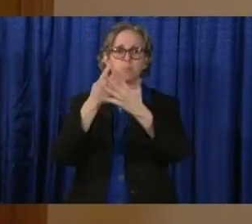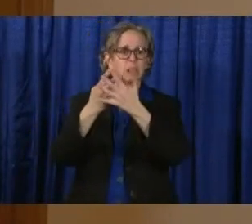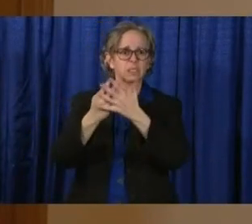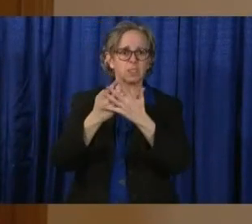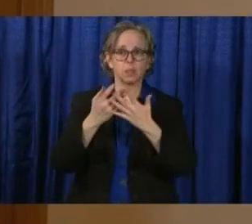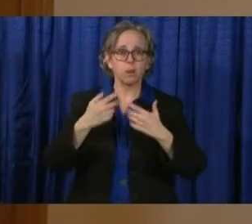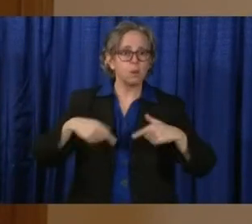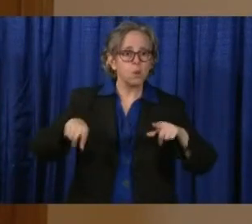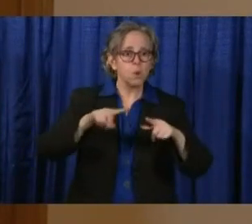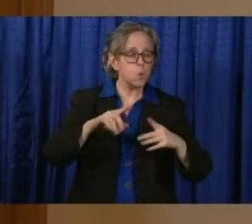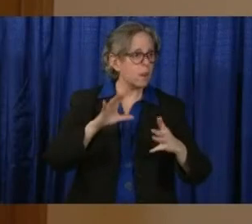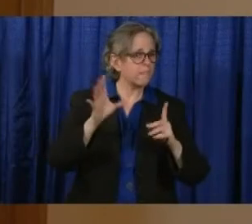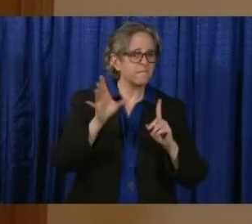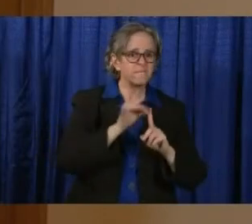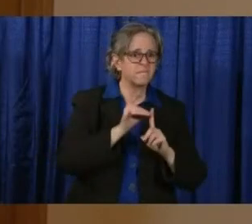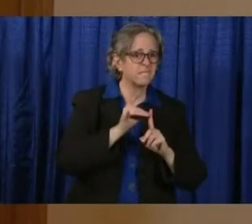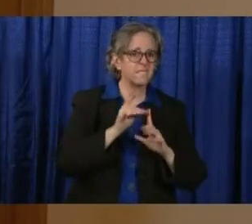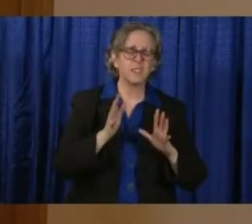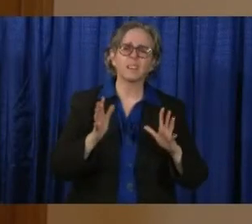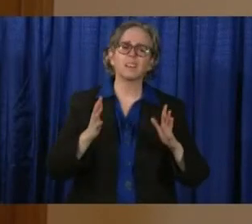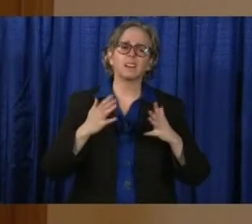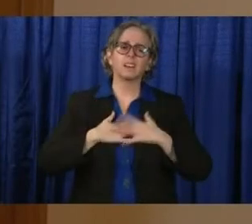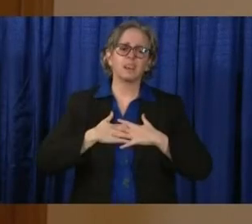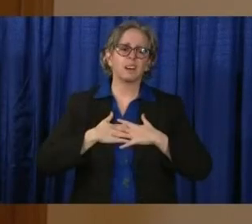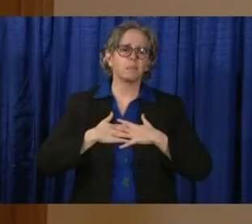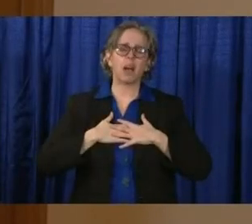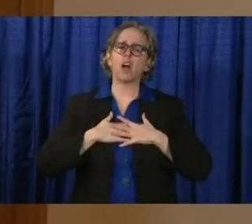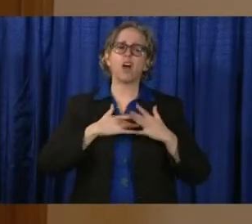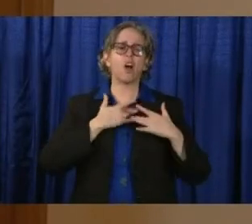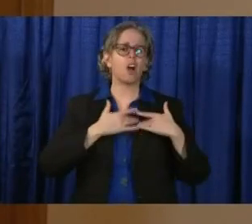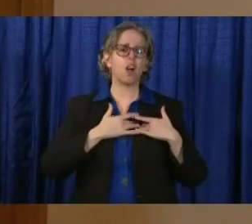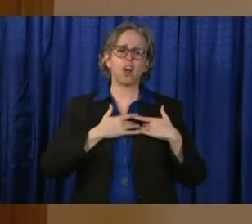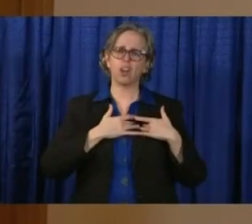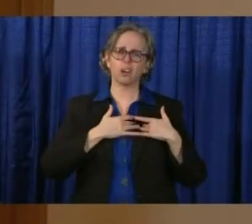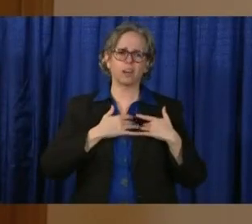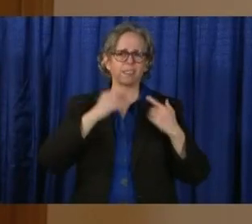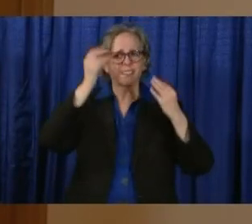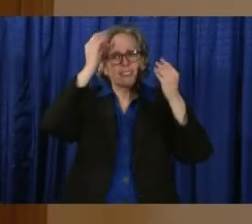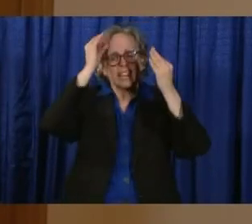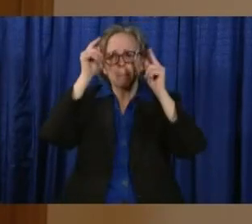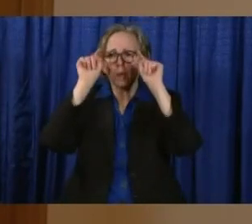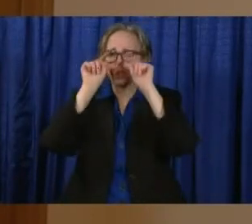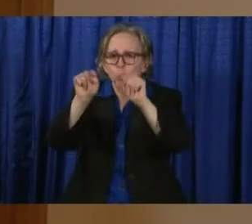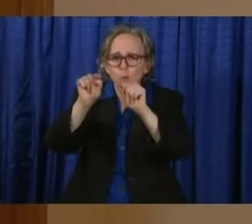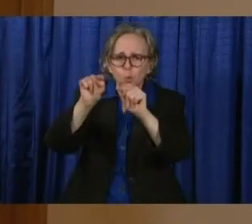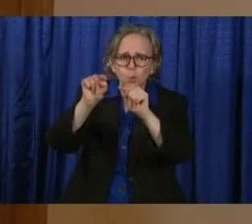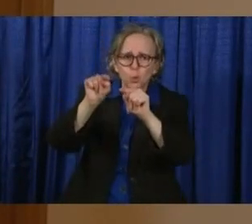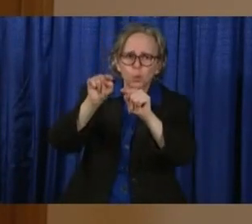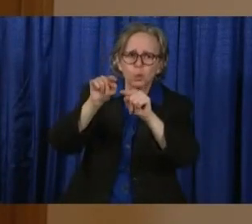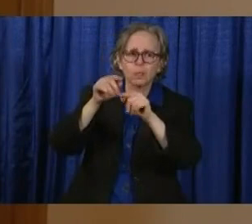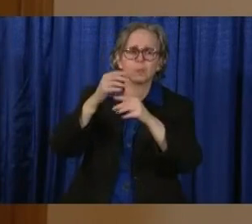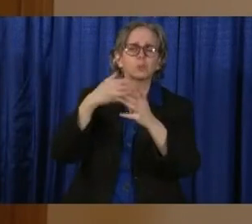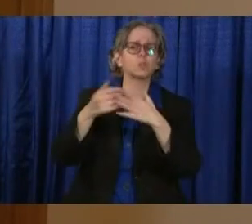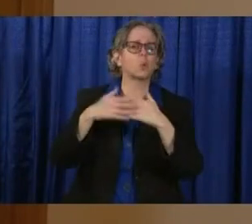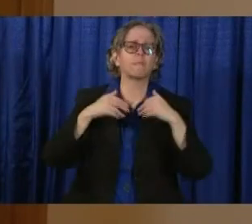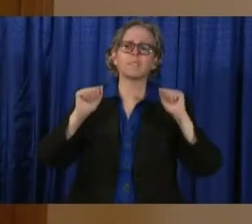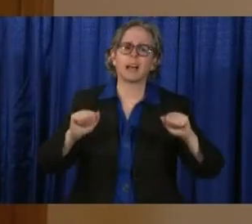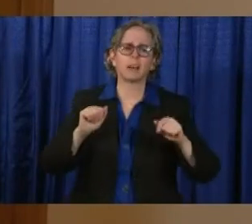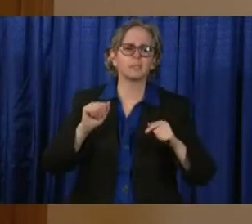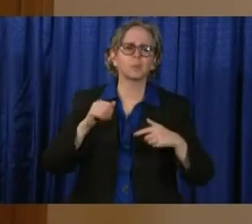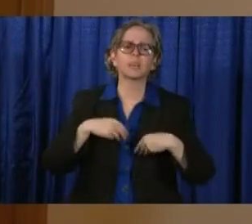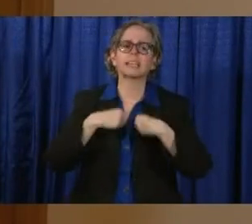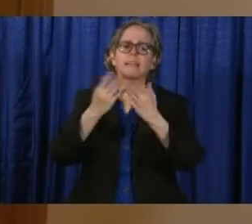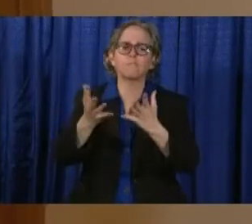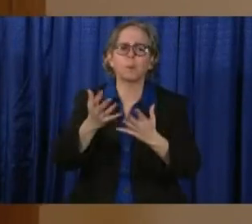You know, our heart goes out to you. We are thinking about you, and we will do everything to give you the very best care that we